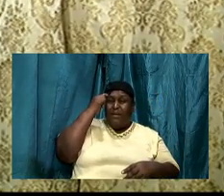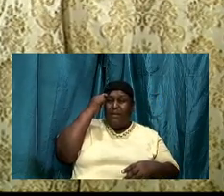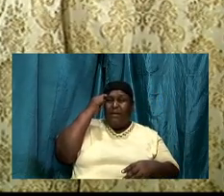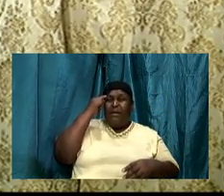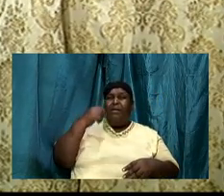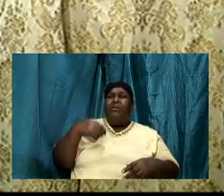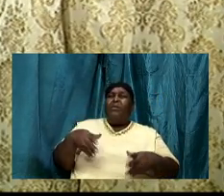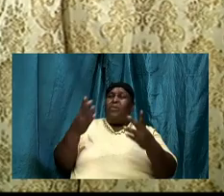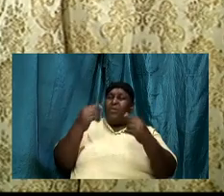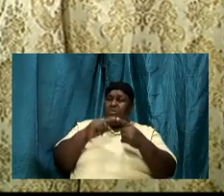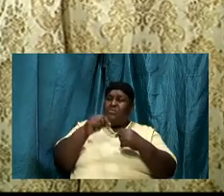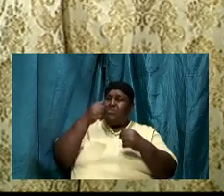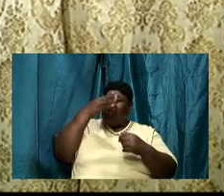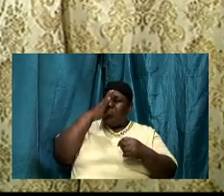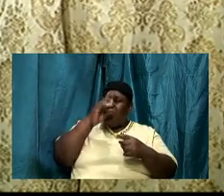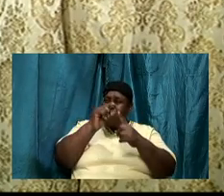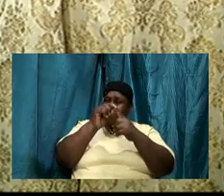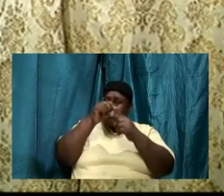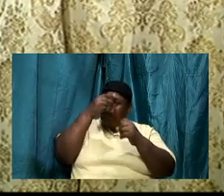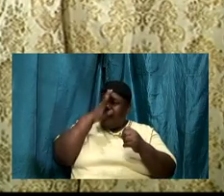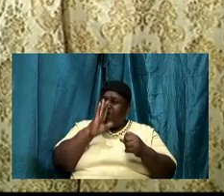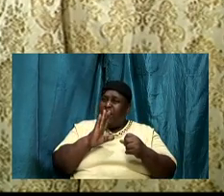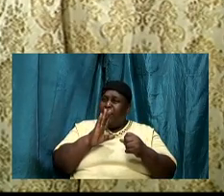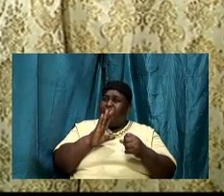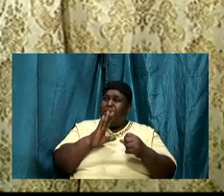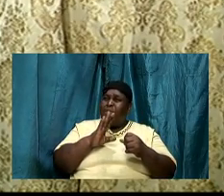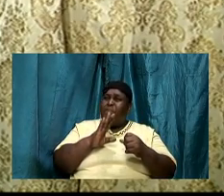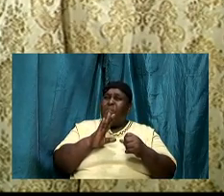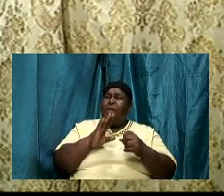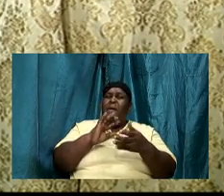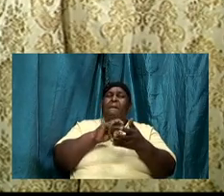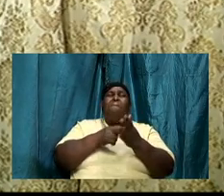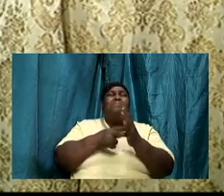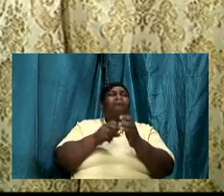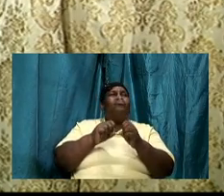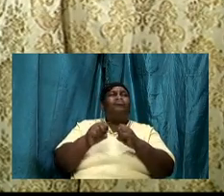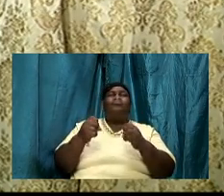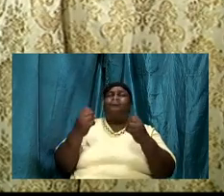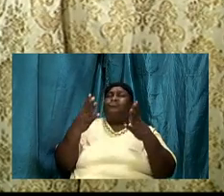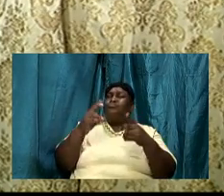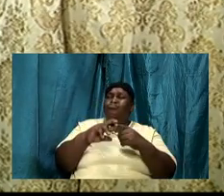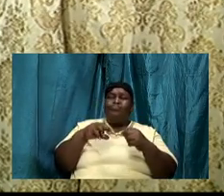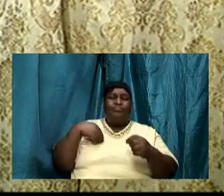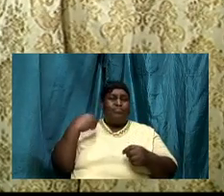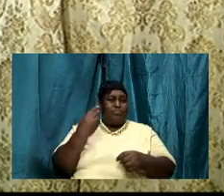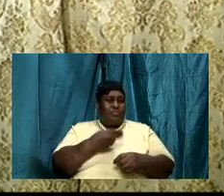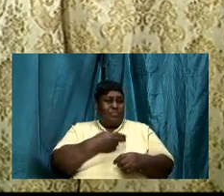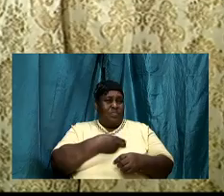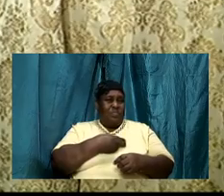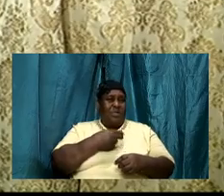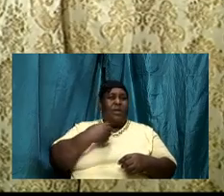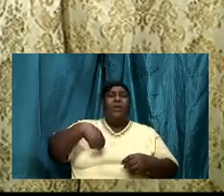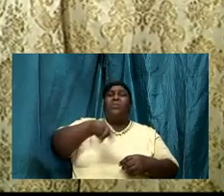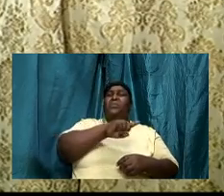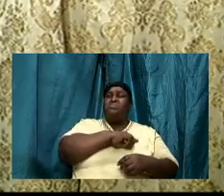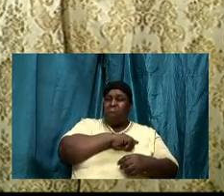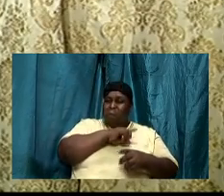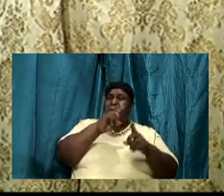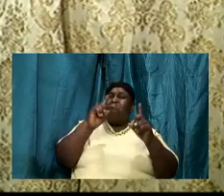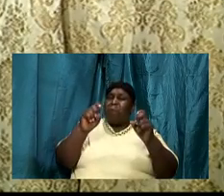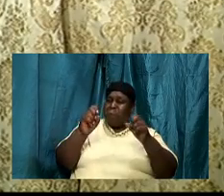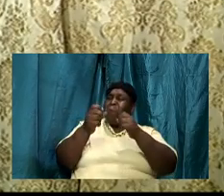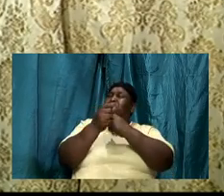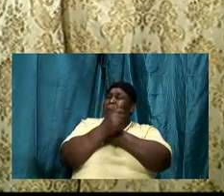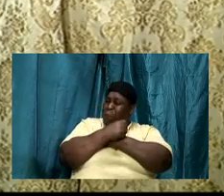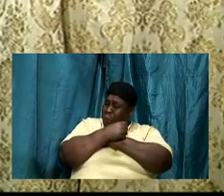of Almighty God, they mean so much to us and we must embrace that. If we are going